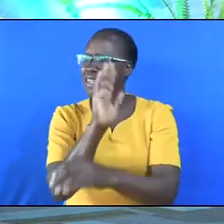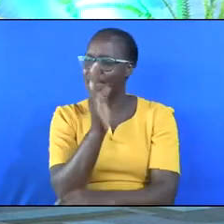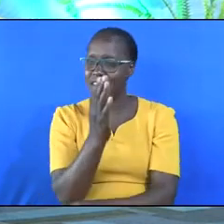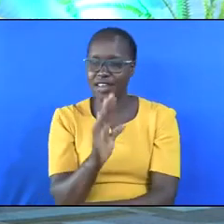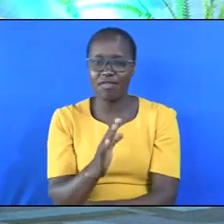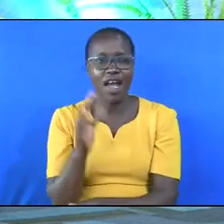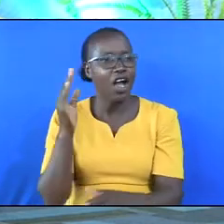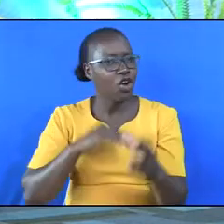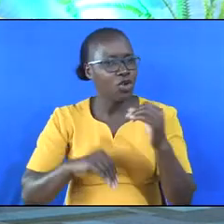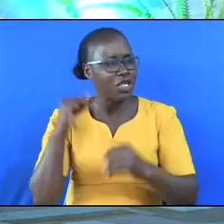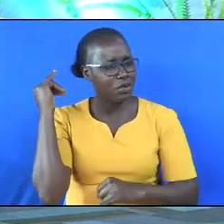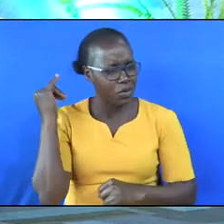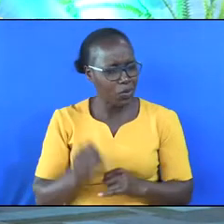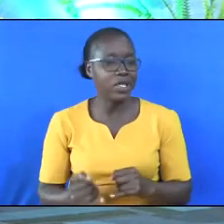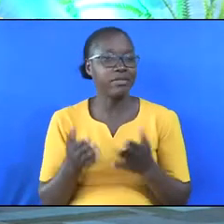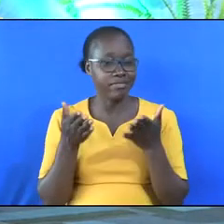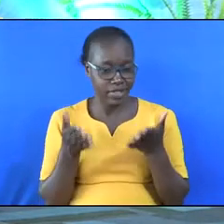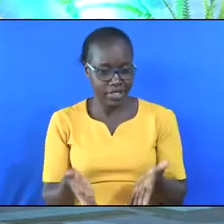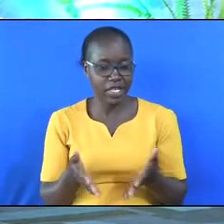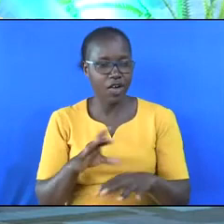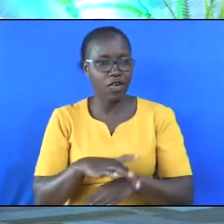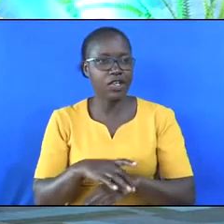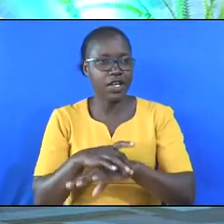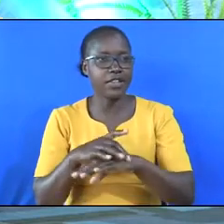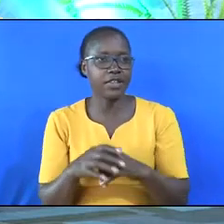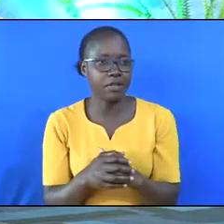Corruption may not find its way in the golden streets.